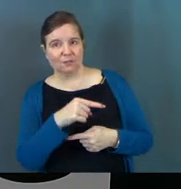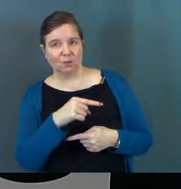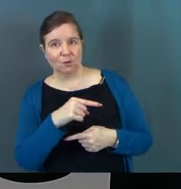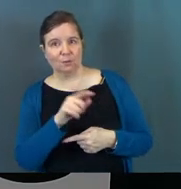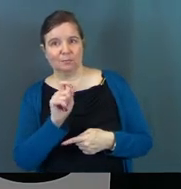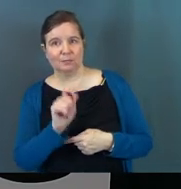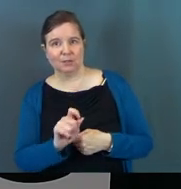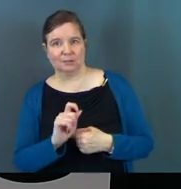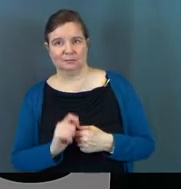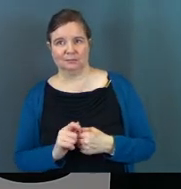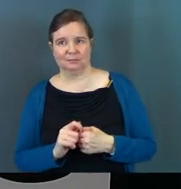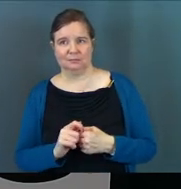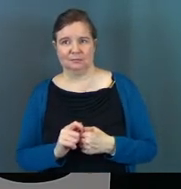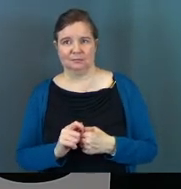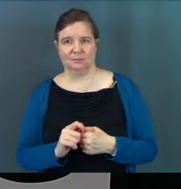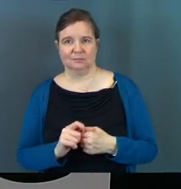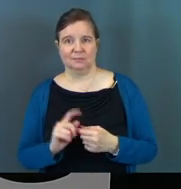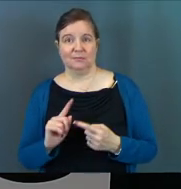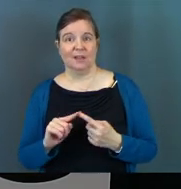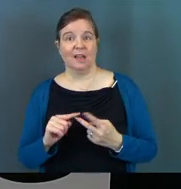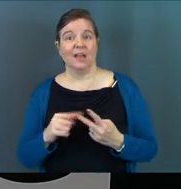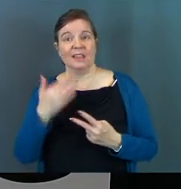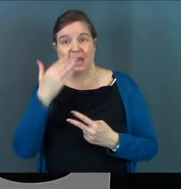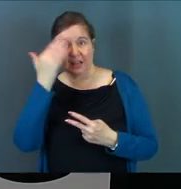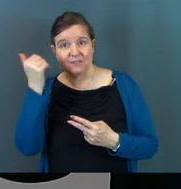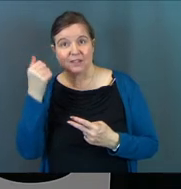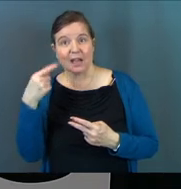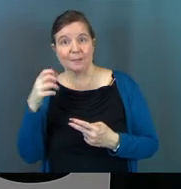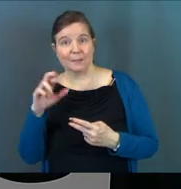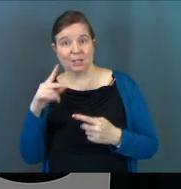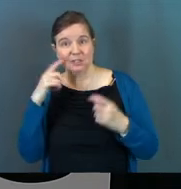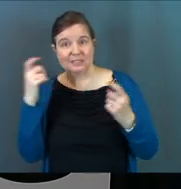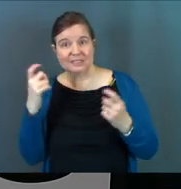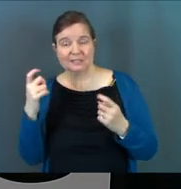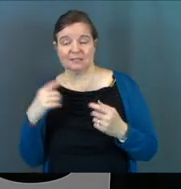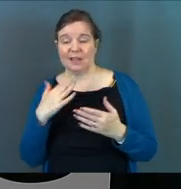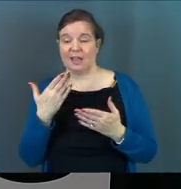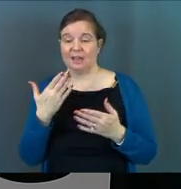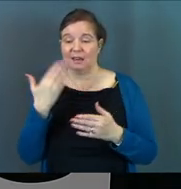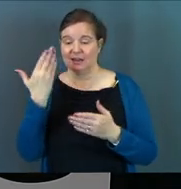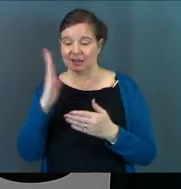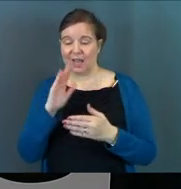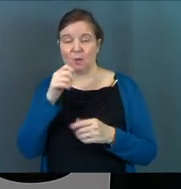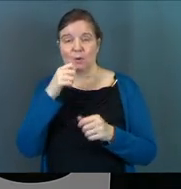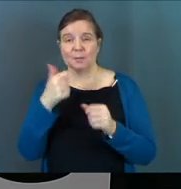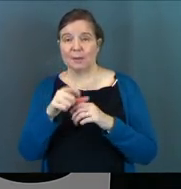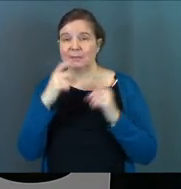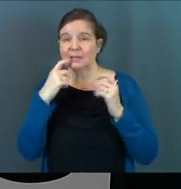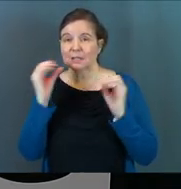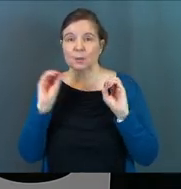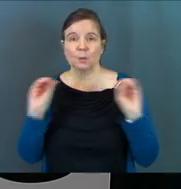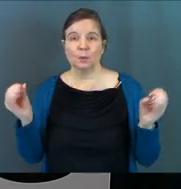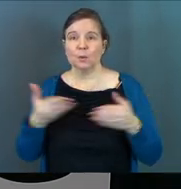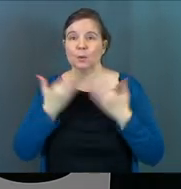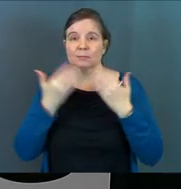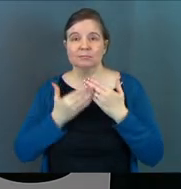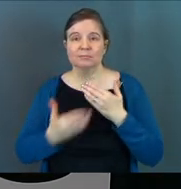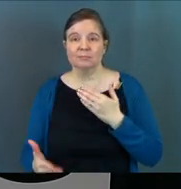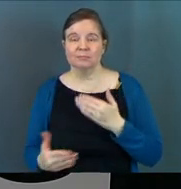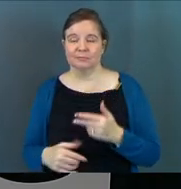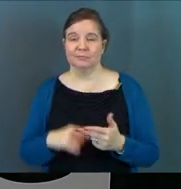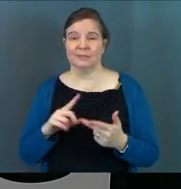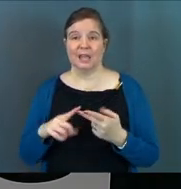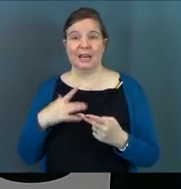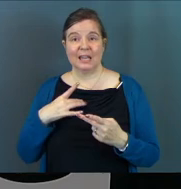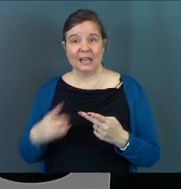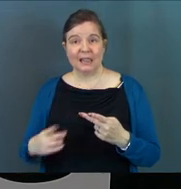and he forgot Peter's sin. The scripture says, and God remembers our sins no more. Amen? And he liked